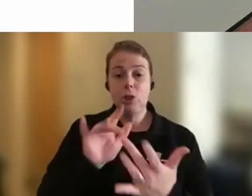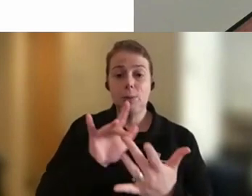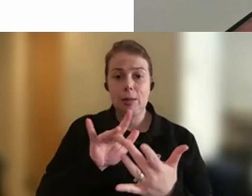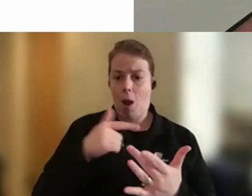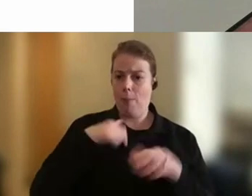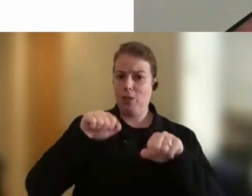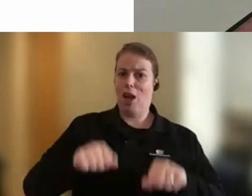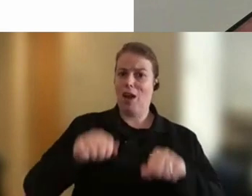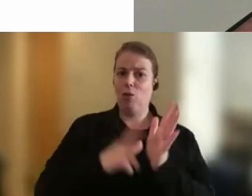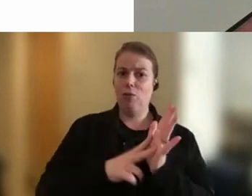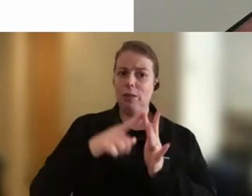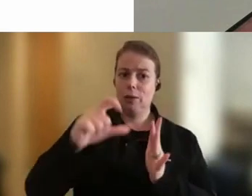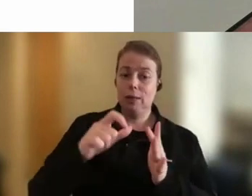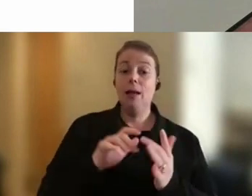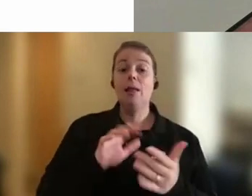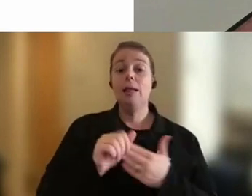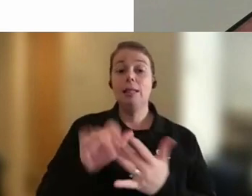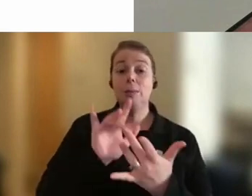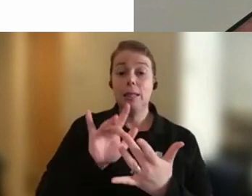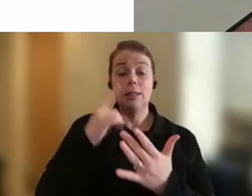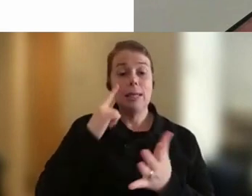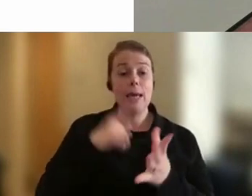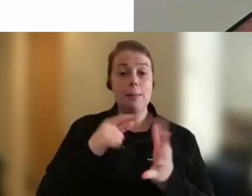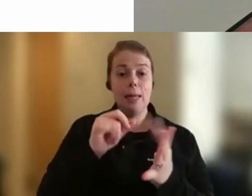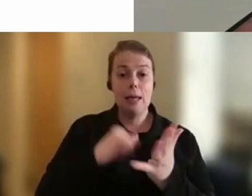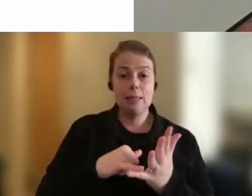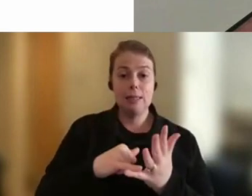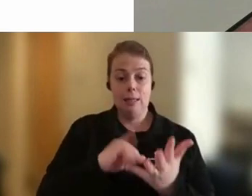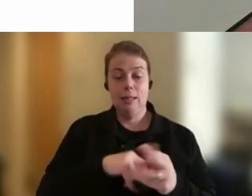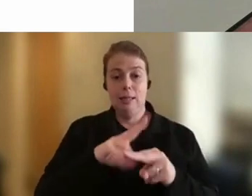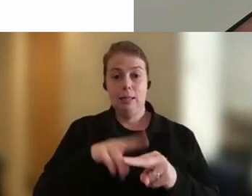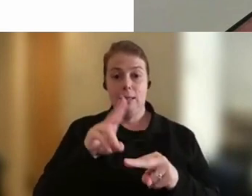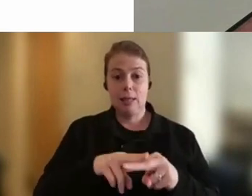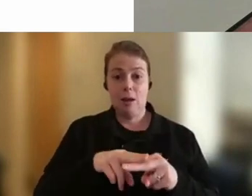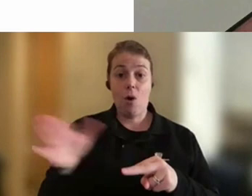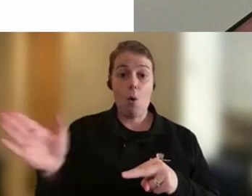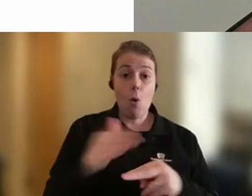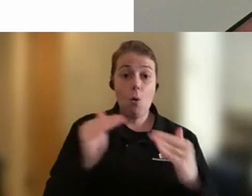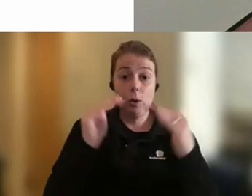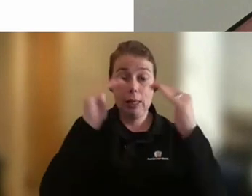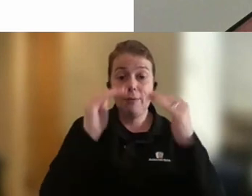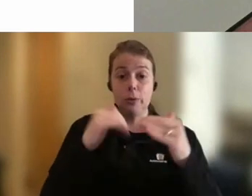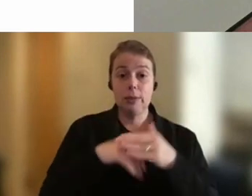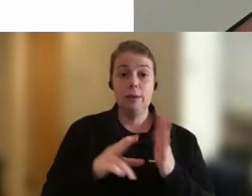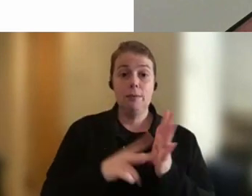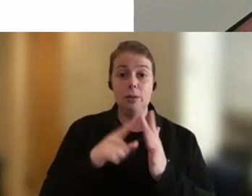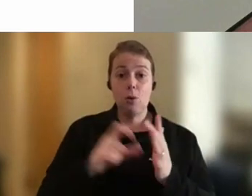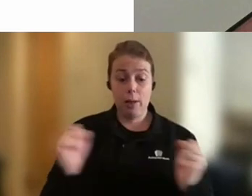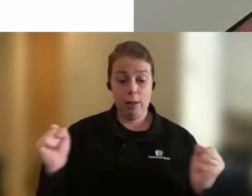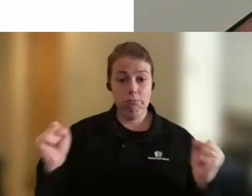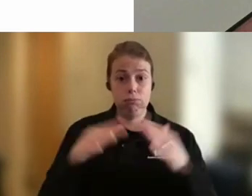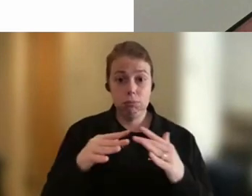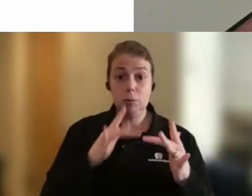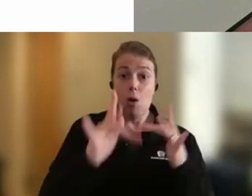leadership network sees APS staff of all levels in Victoria come together regularly, both in person and virtually, to discuss ideas and